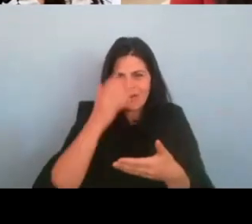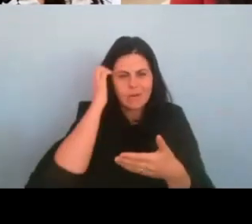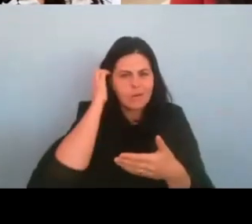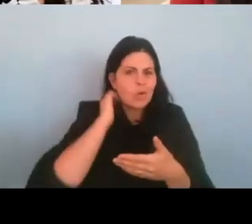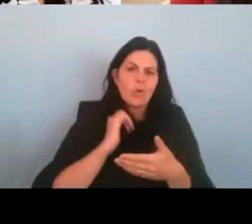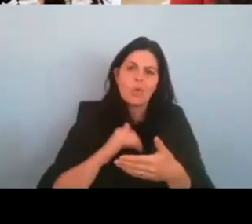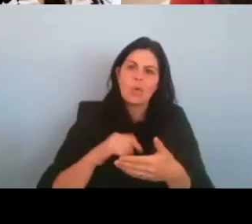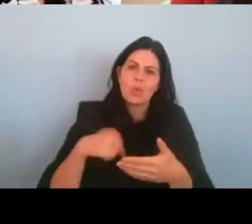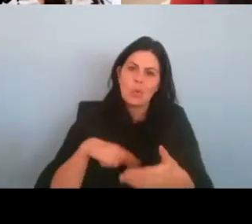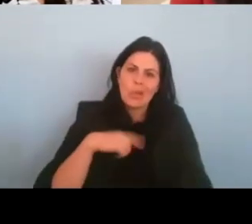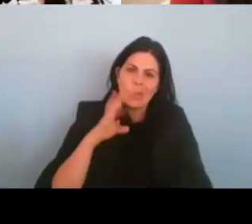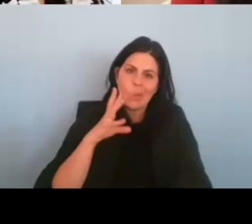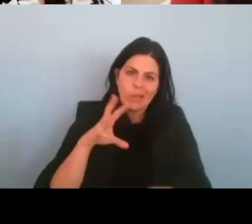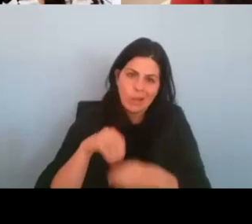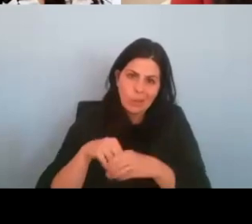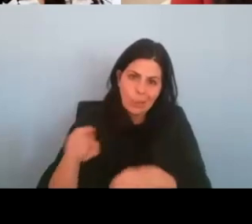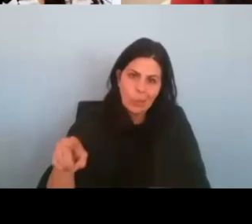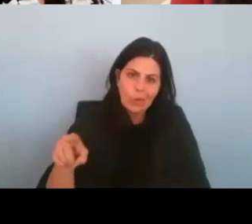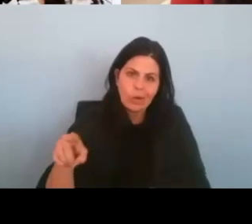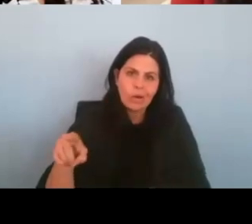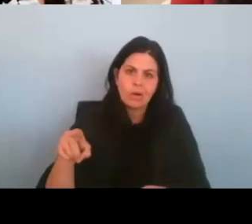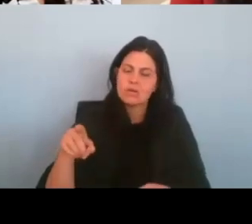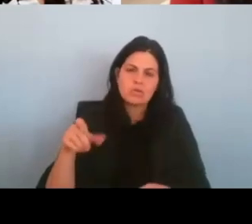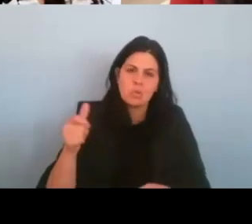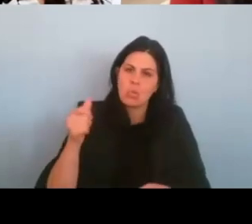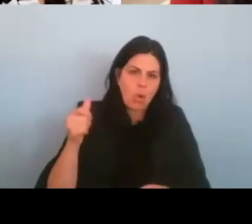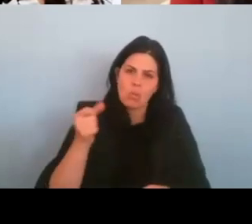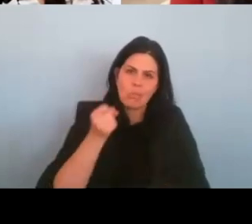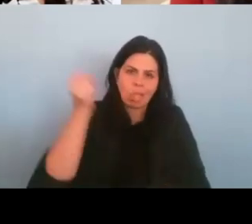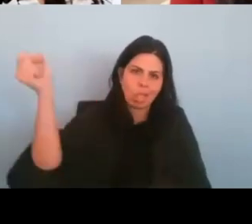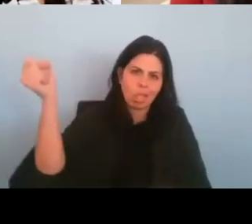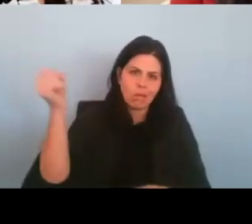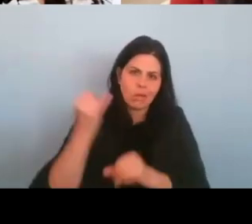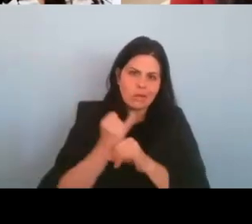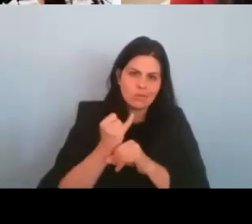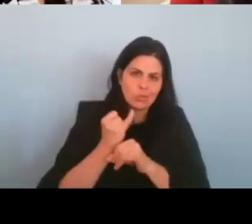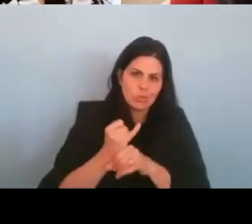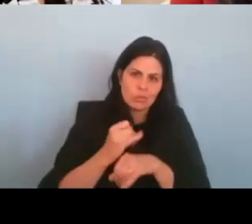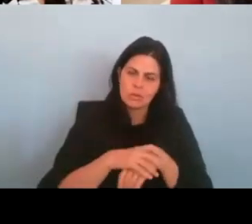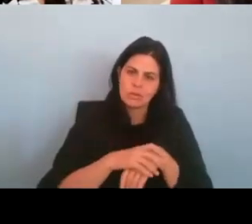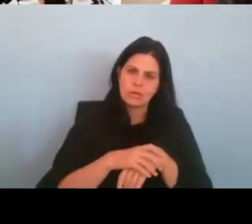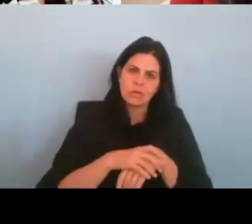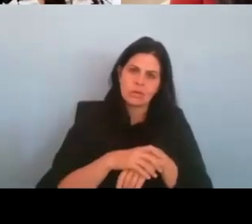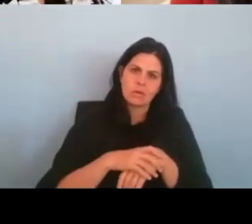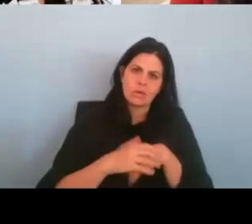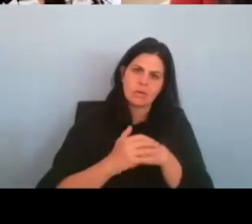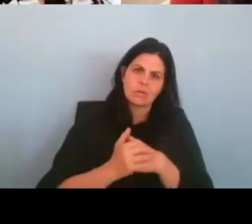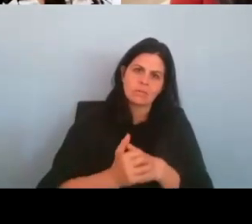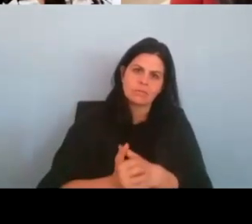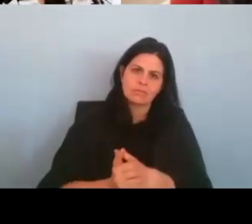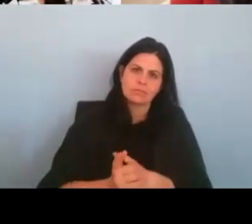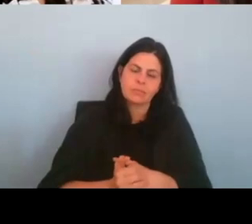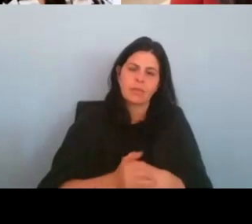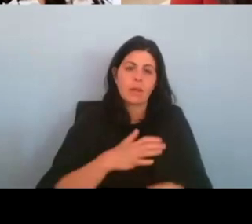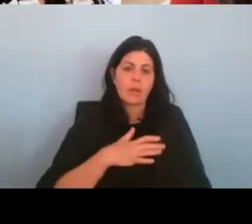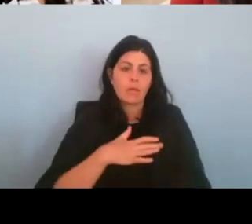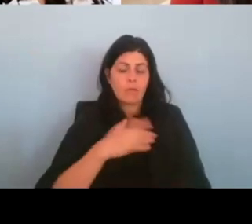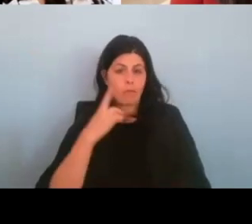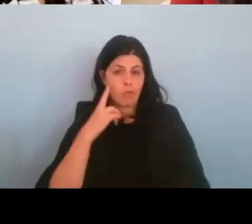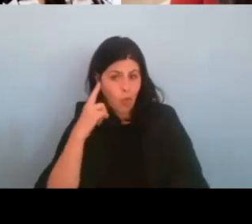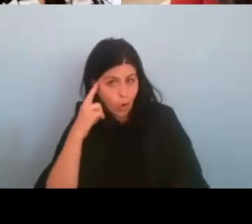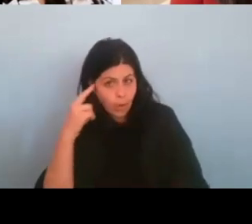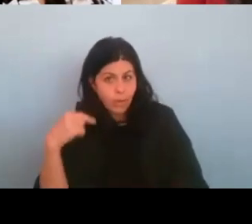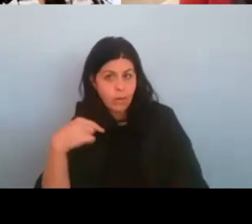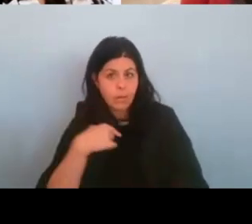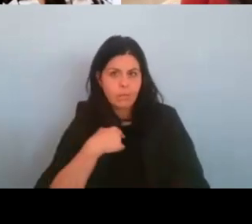include her and she is going to be institutionalized. And I mean, my sister, you know, for me, and that's why growing up